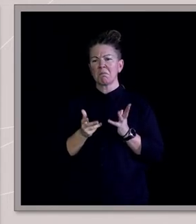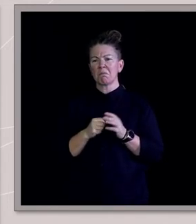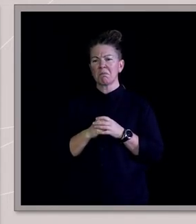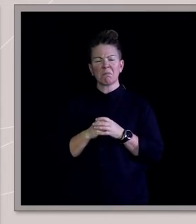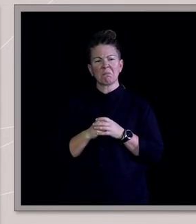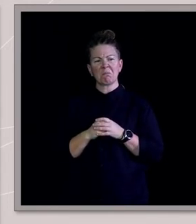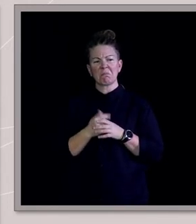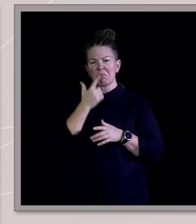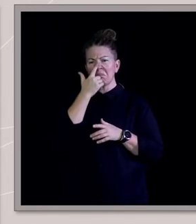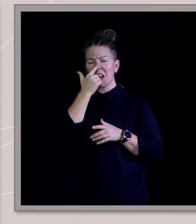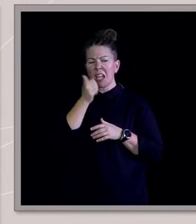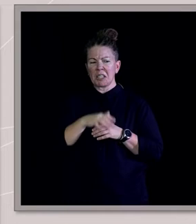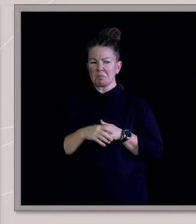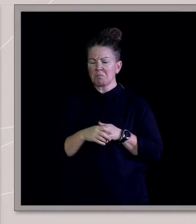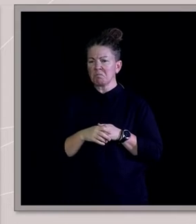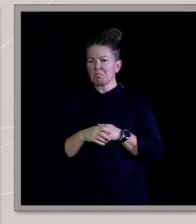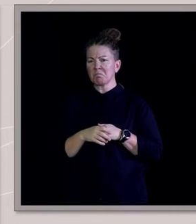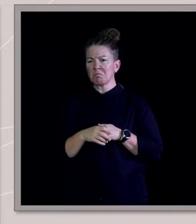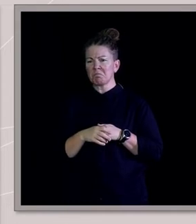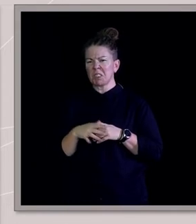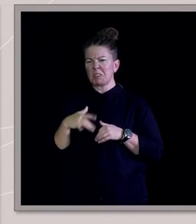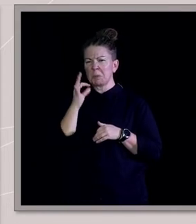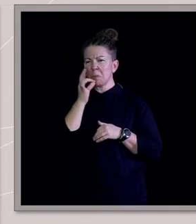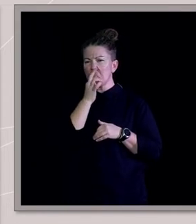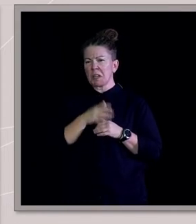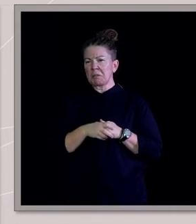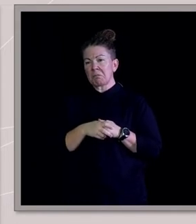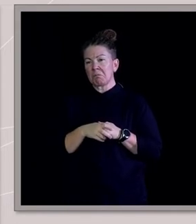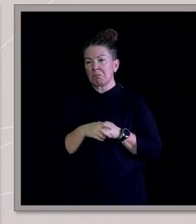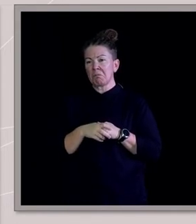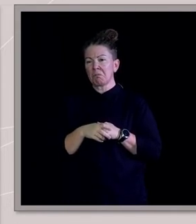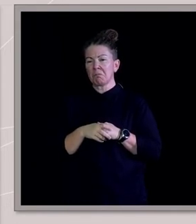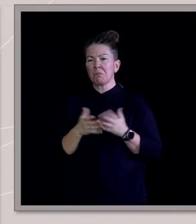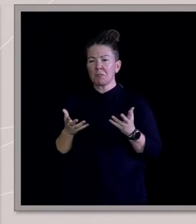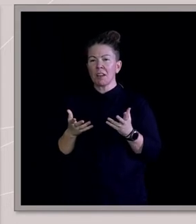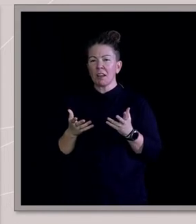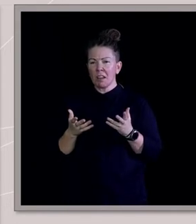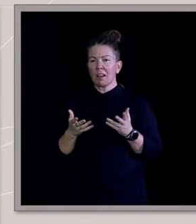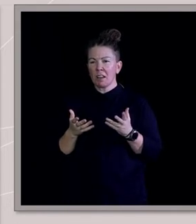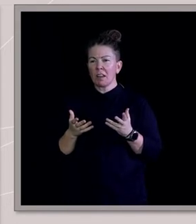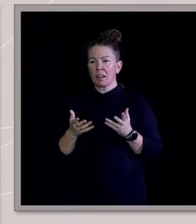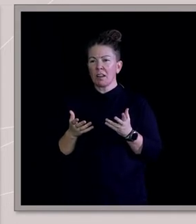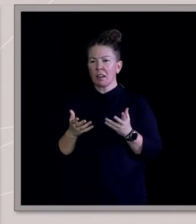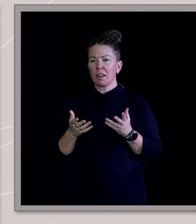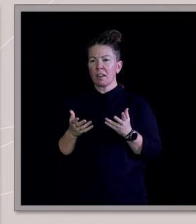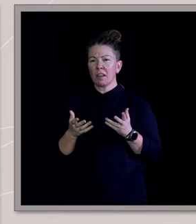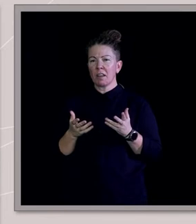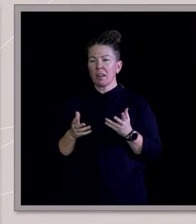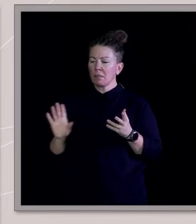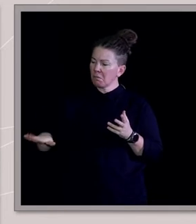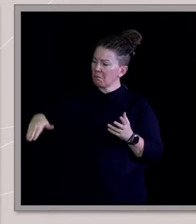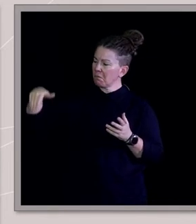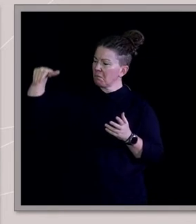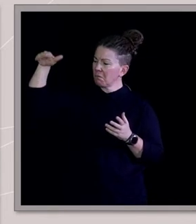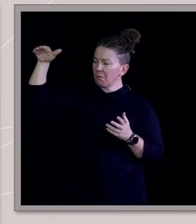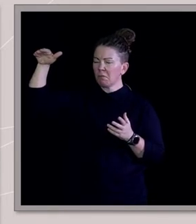doesn't feel that lucky. Feels a little bit boring. It probably took me into my teens before I started to think like that, but